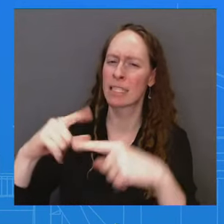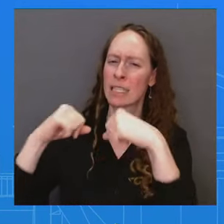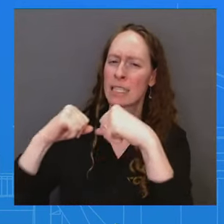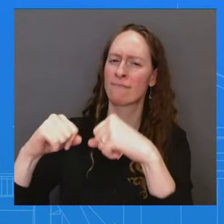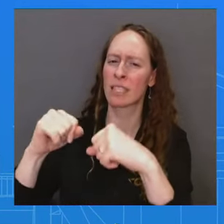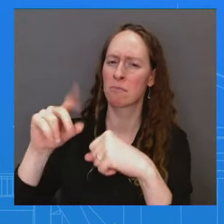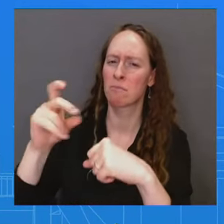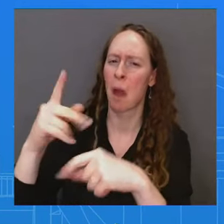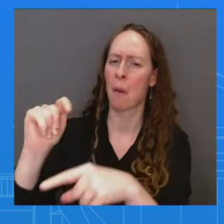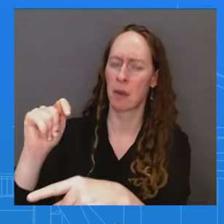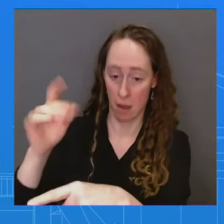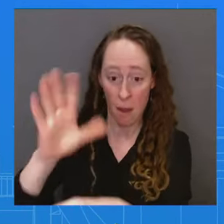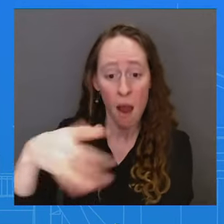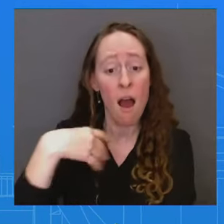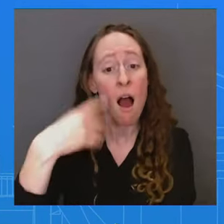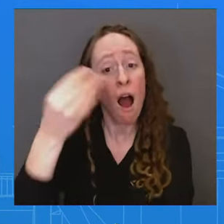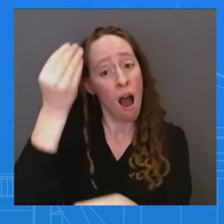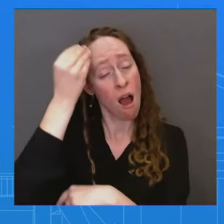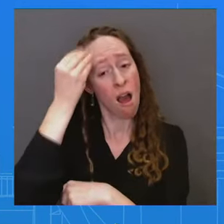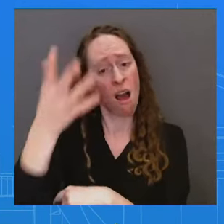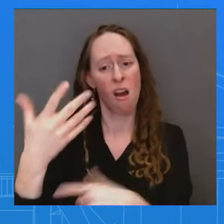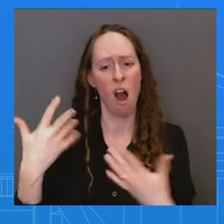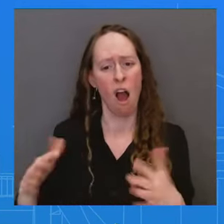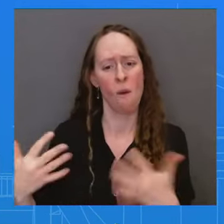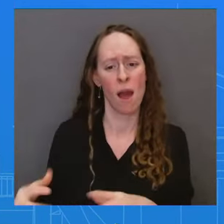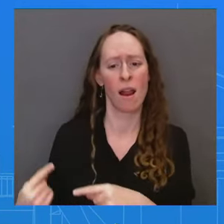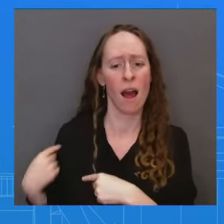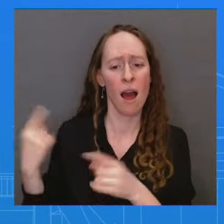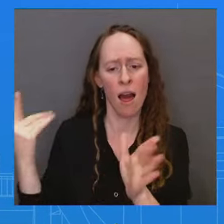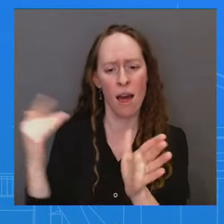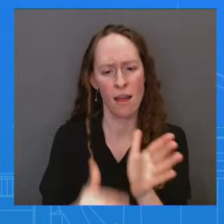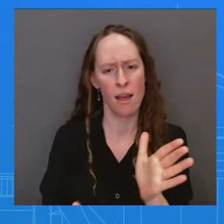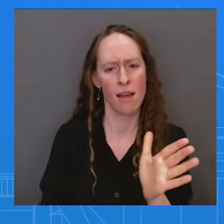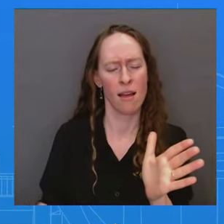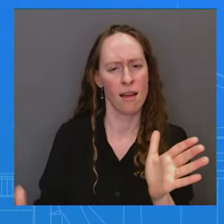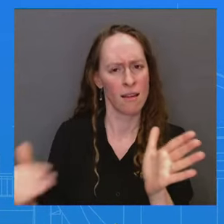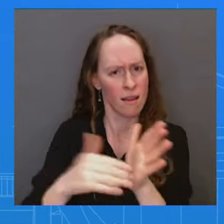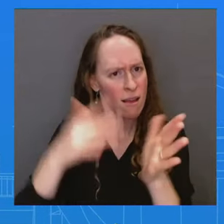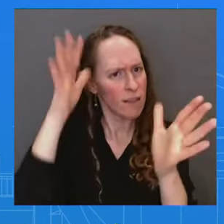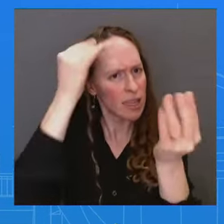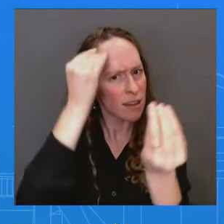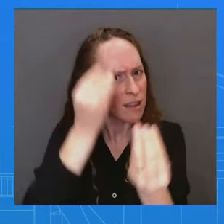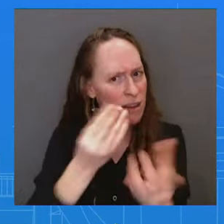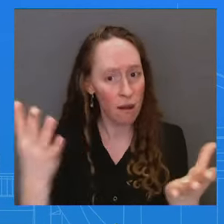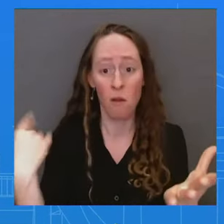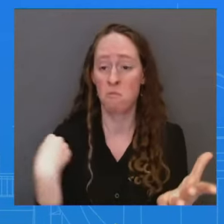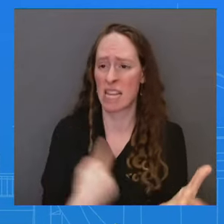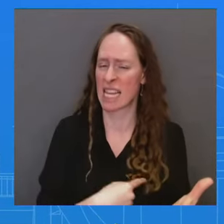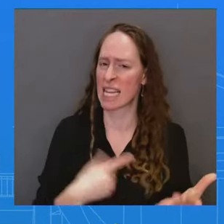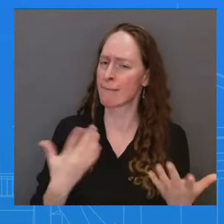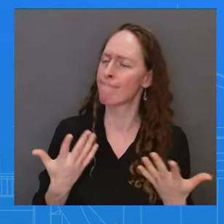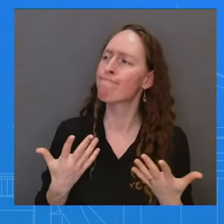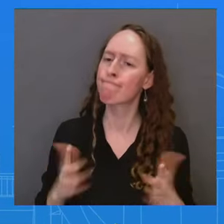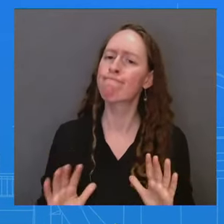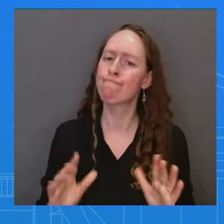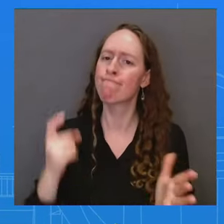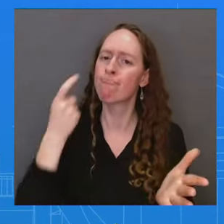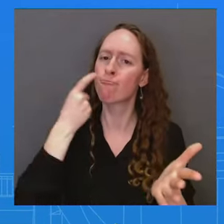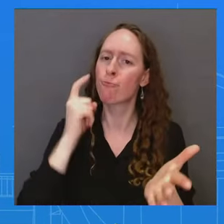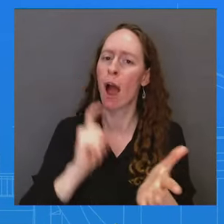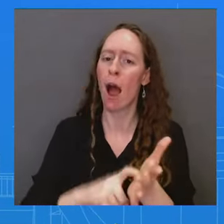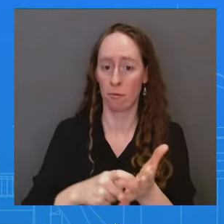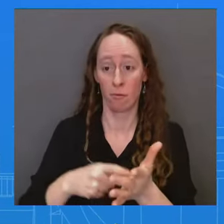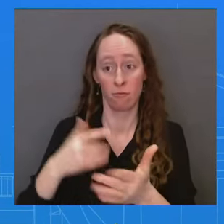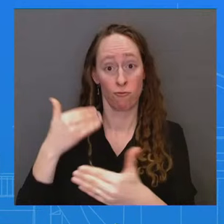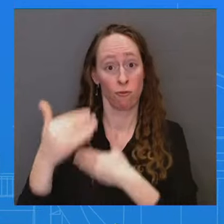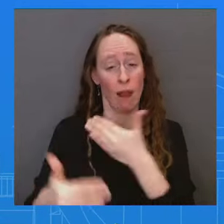been interested in proving and improving accountability over the end use of material that is provided